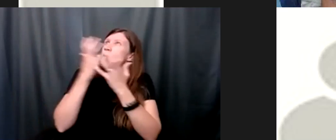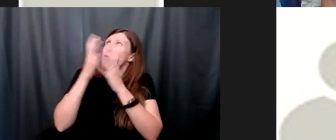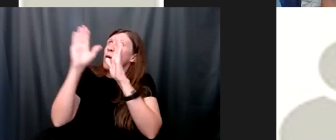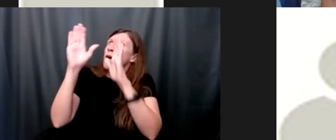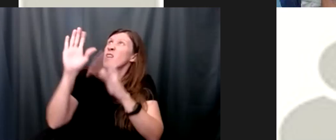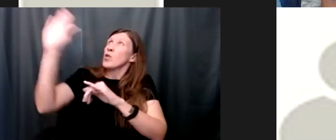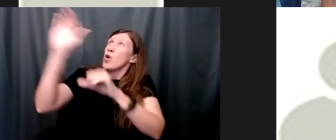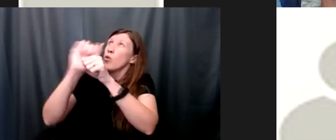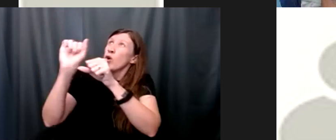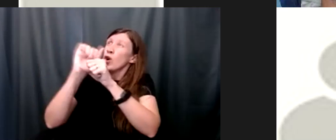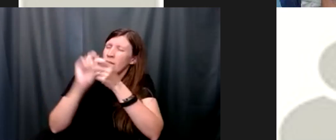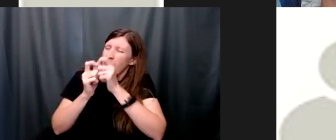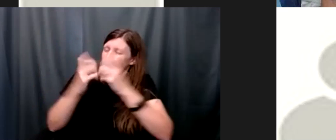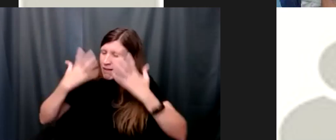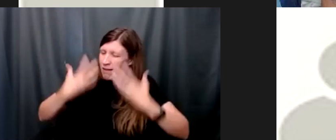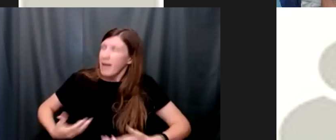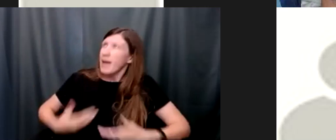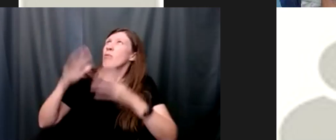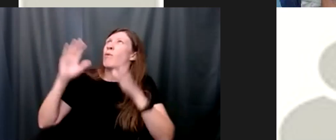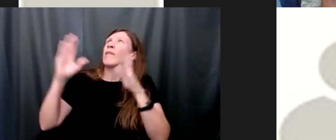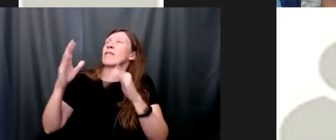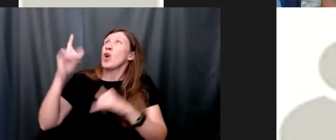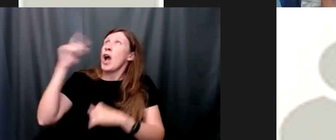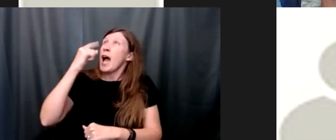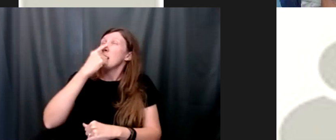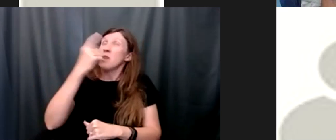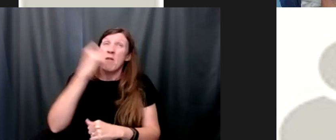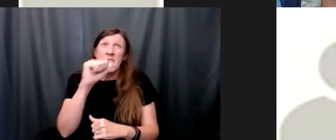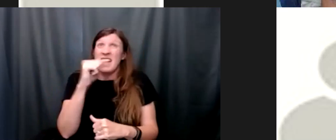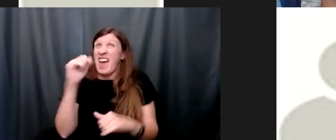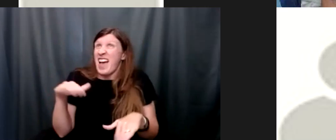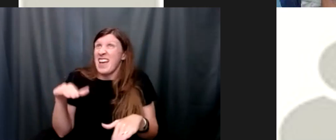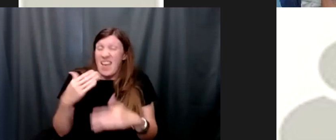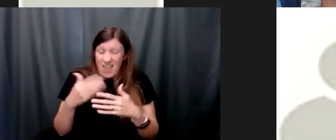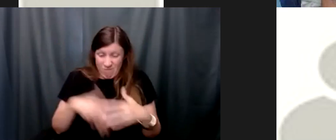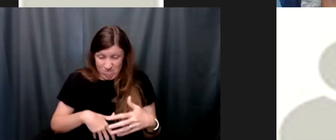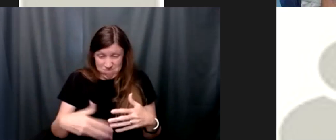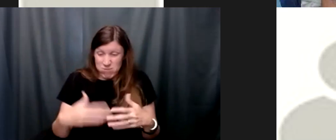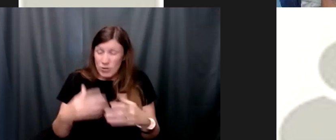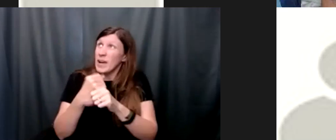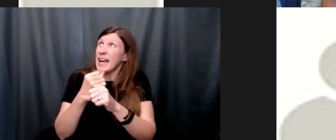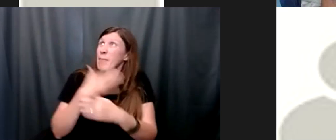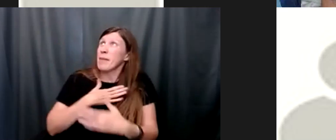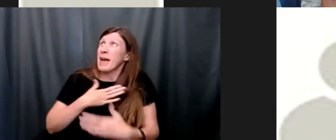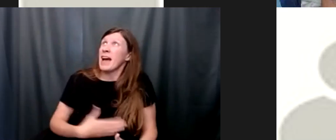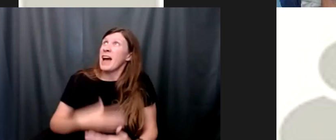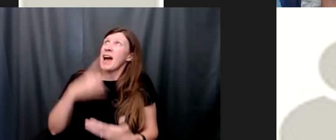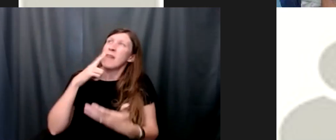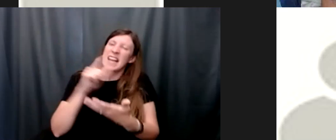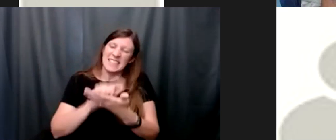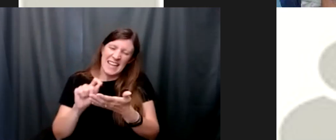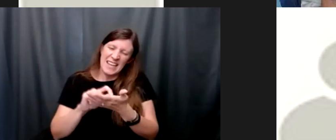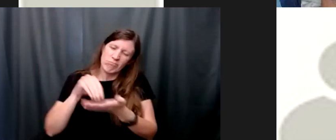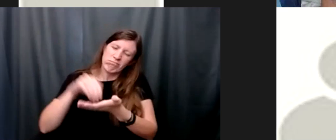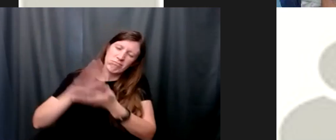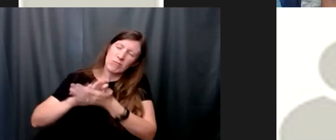wonderful your eyes saw my unformed body all the days ordained for me were written in your book before one of them came to be how